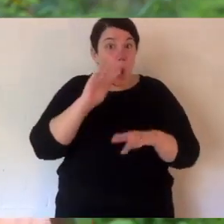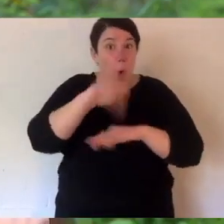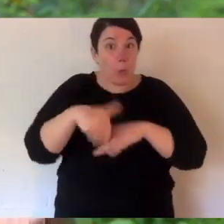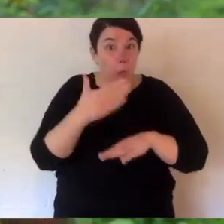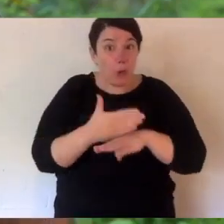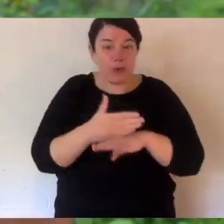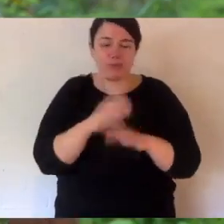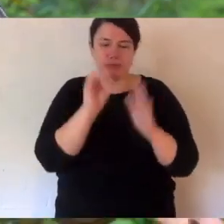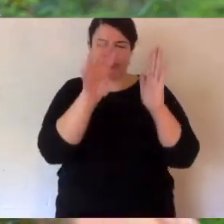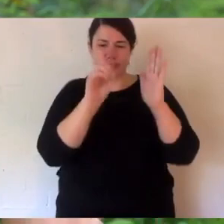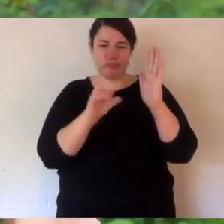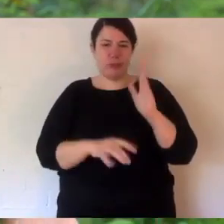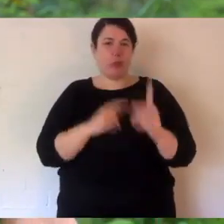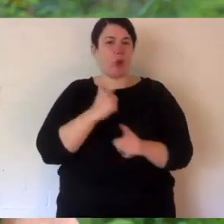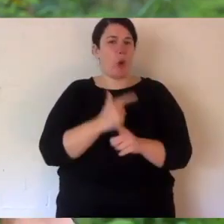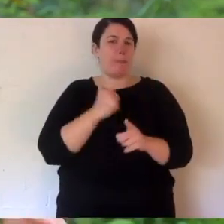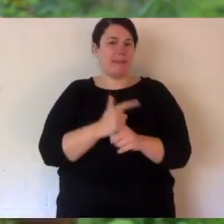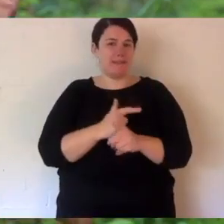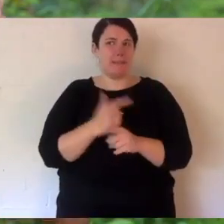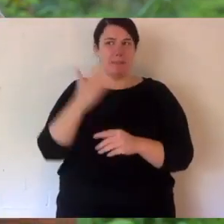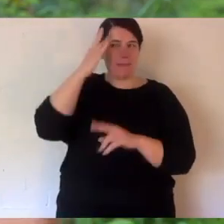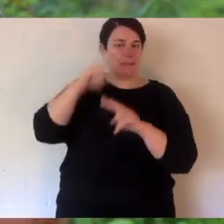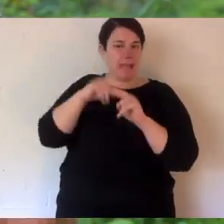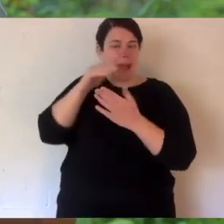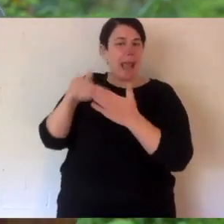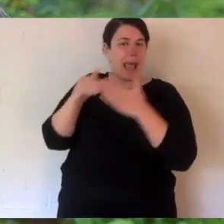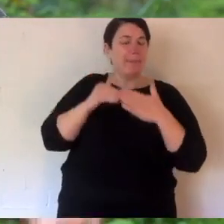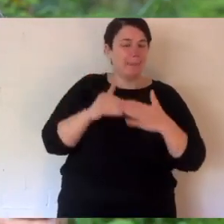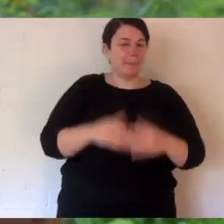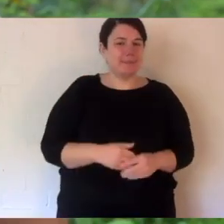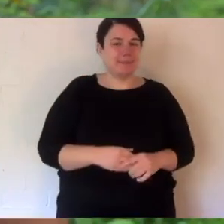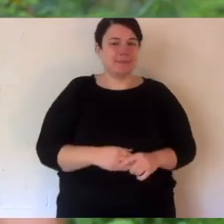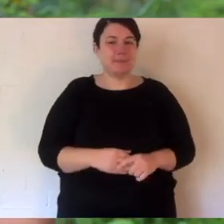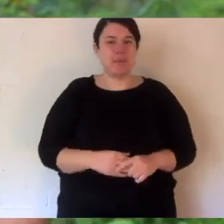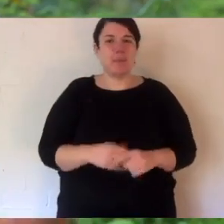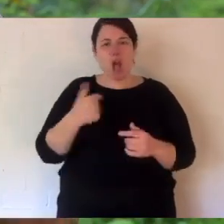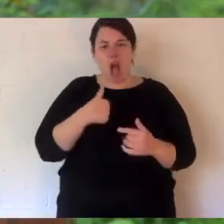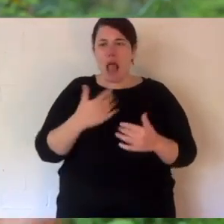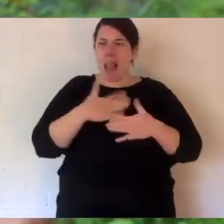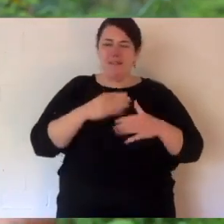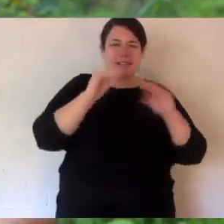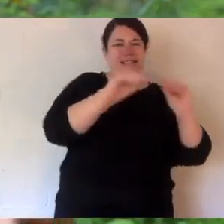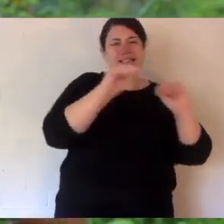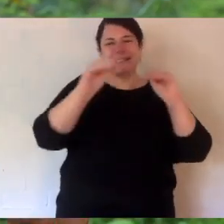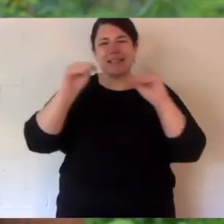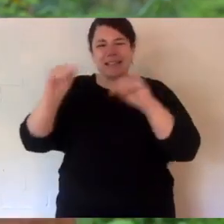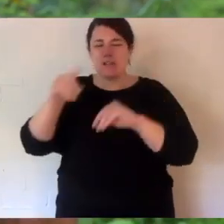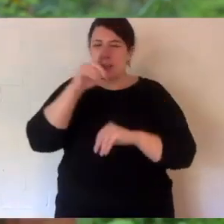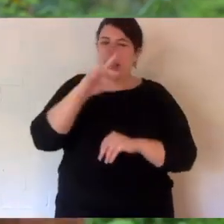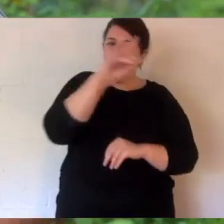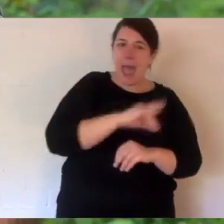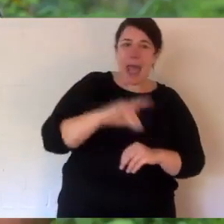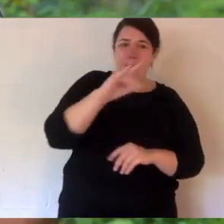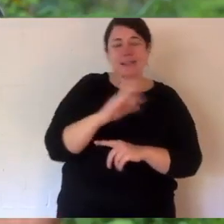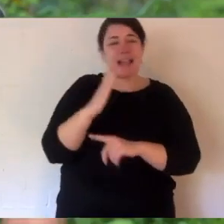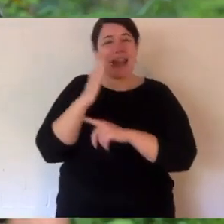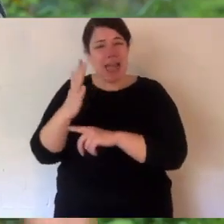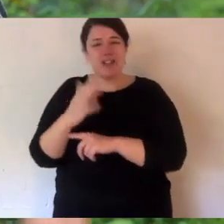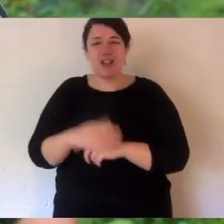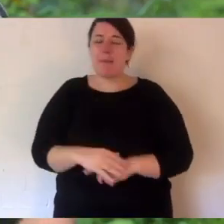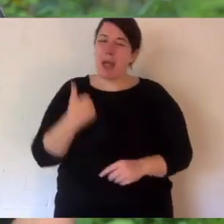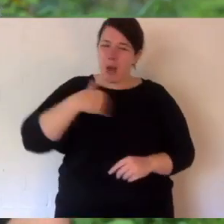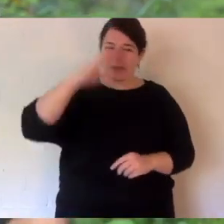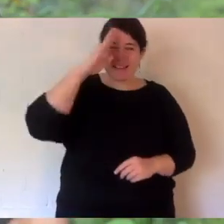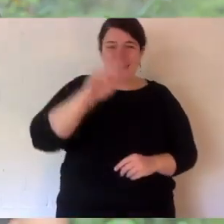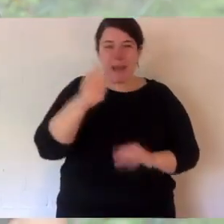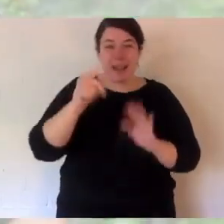me your homework, just put it into the comments. This is what I do, connecting people with nature, and that can't stop. I'll see